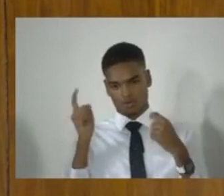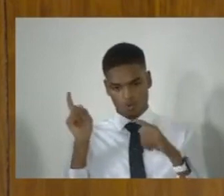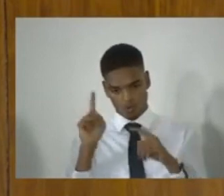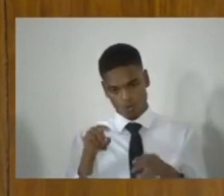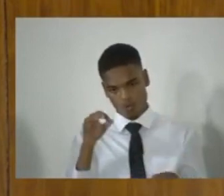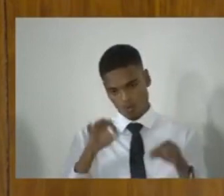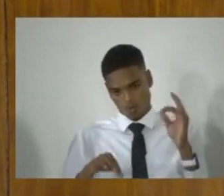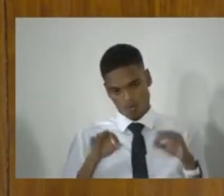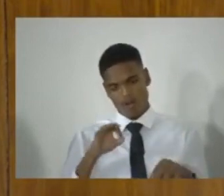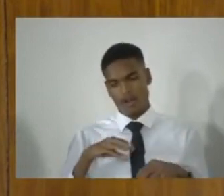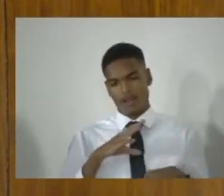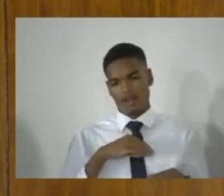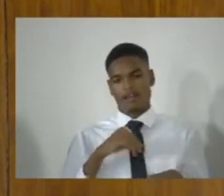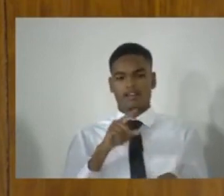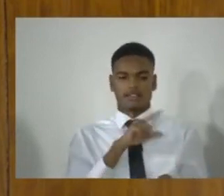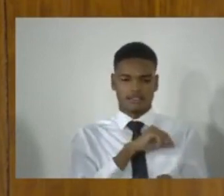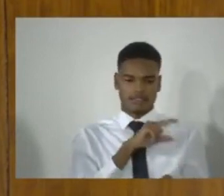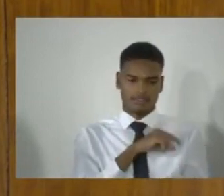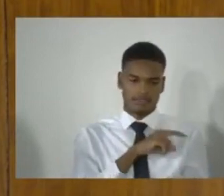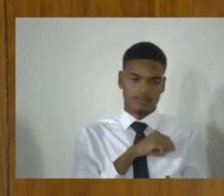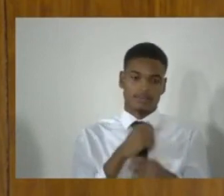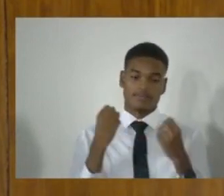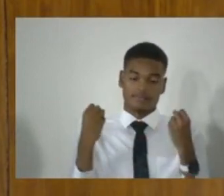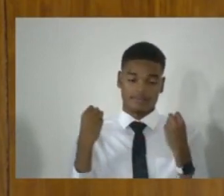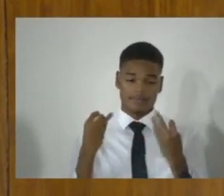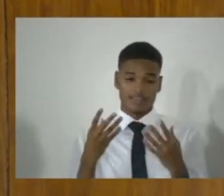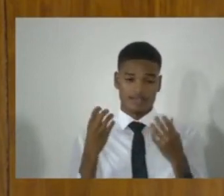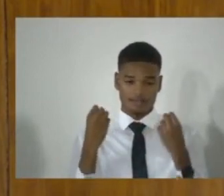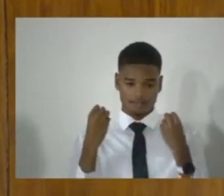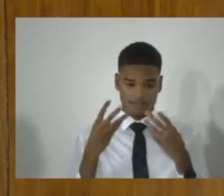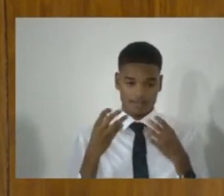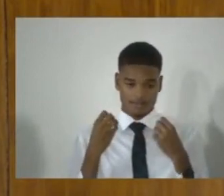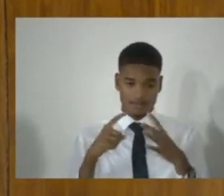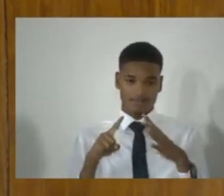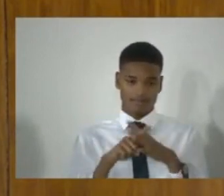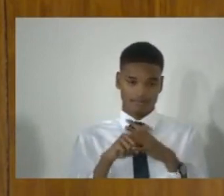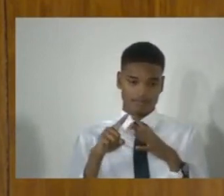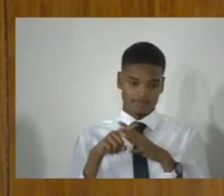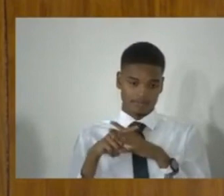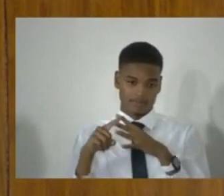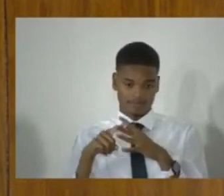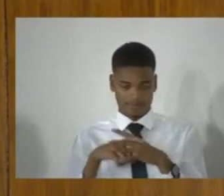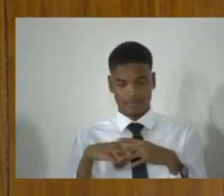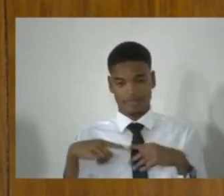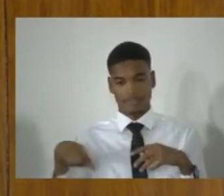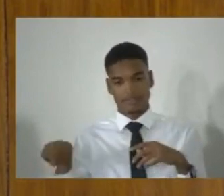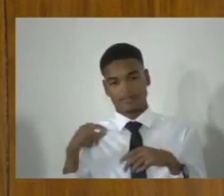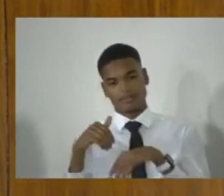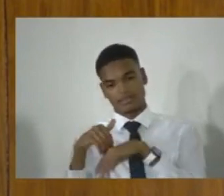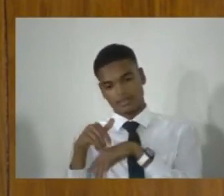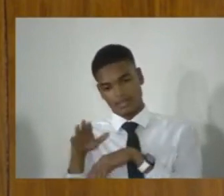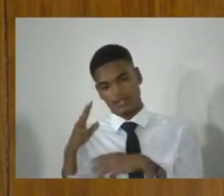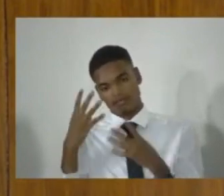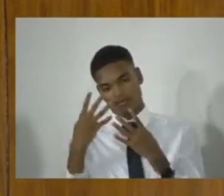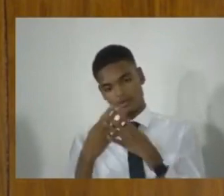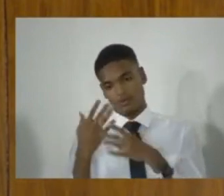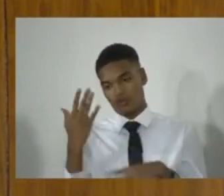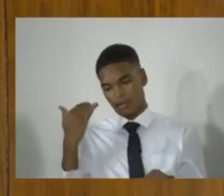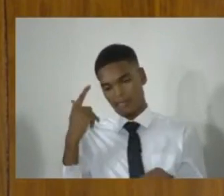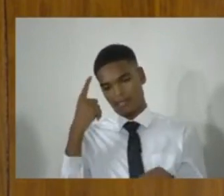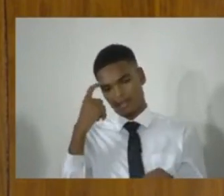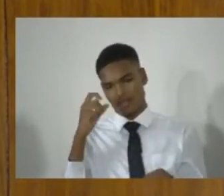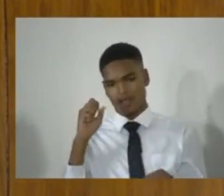Many, many cases have been disposed of, and persons have been sent to prison as a result of that provision.